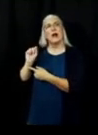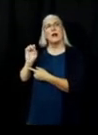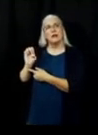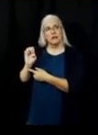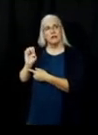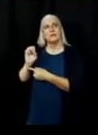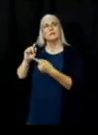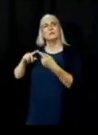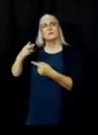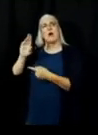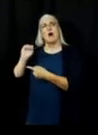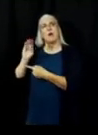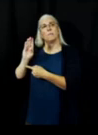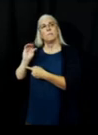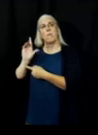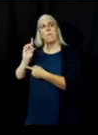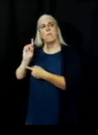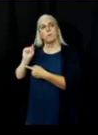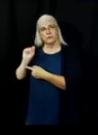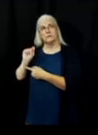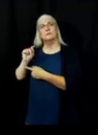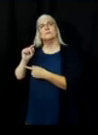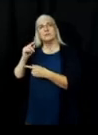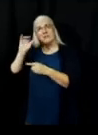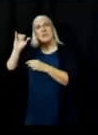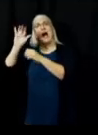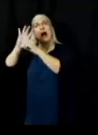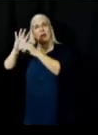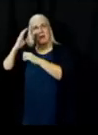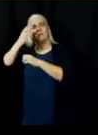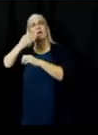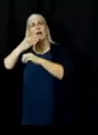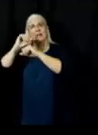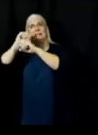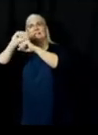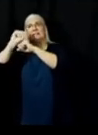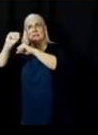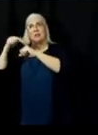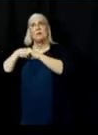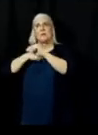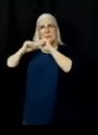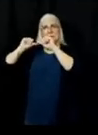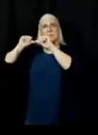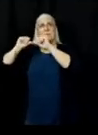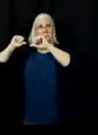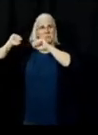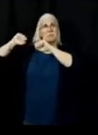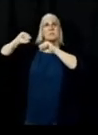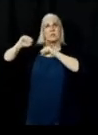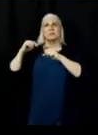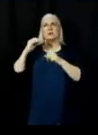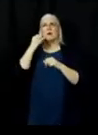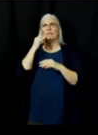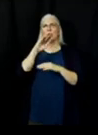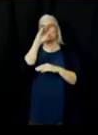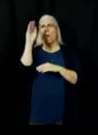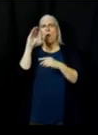That's all looking good, holding those actions, coming across Humboldt Road all the way over here towards Lake Almanor.